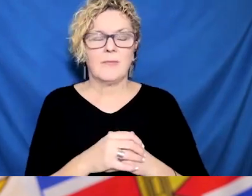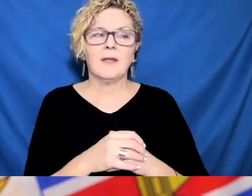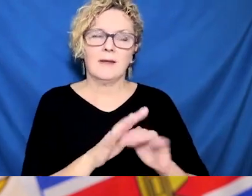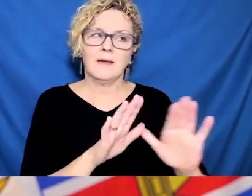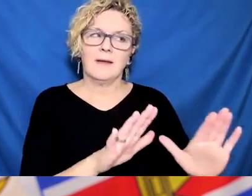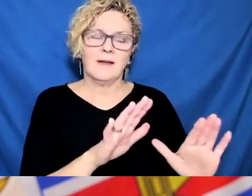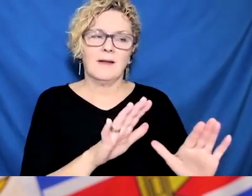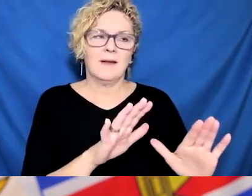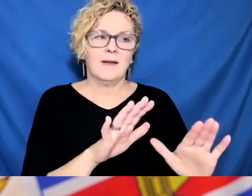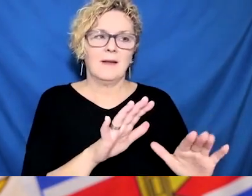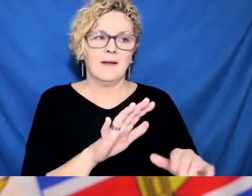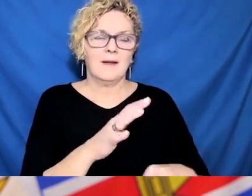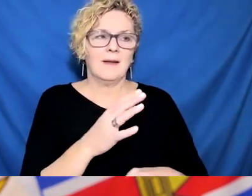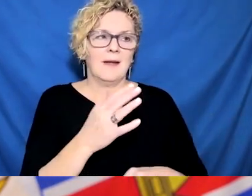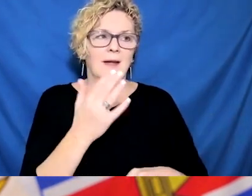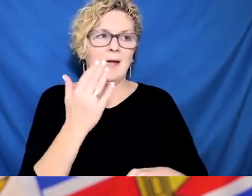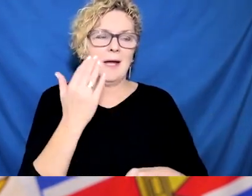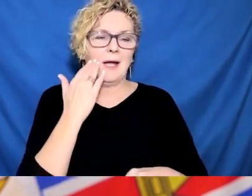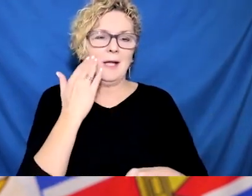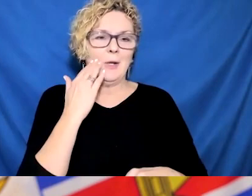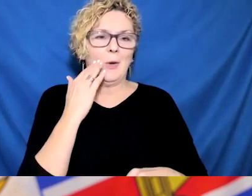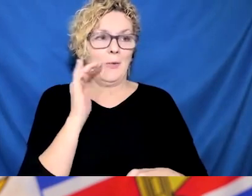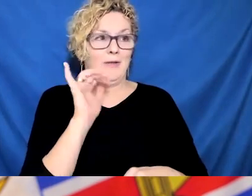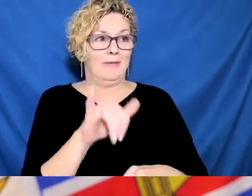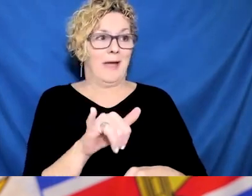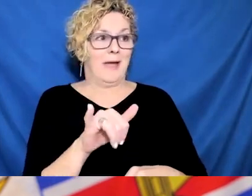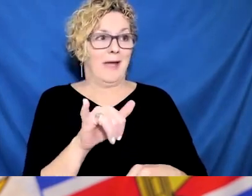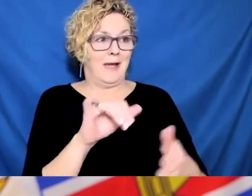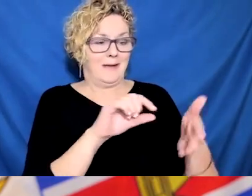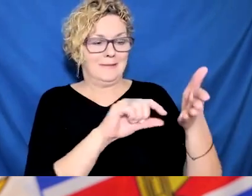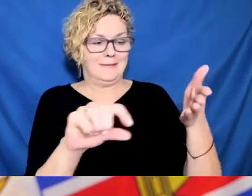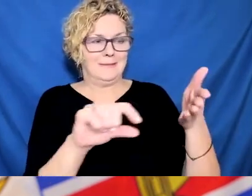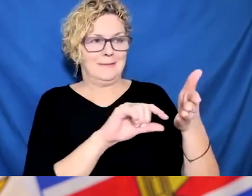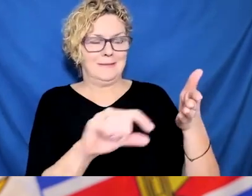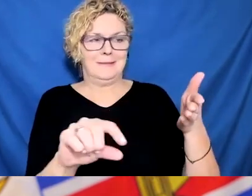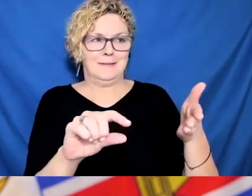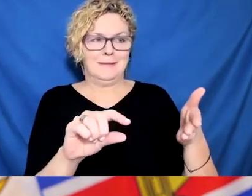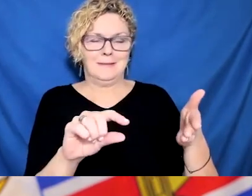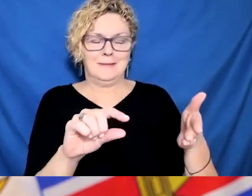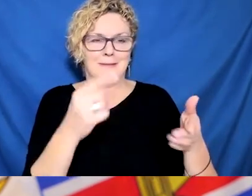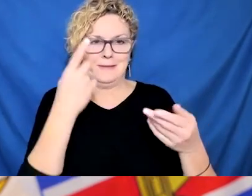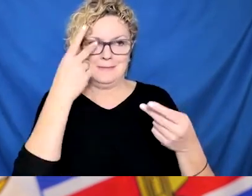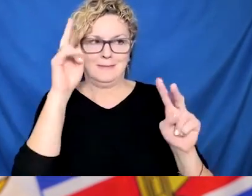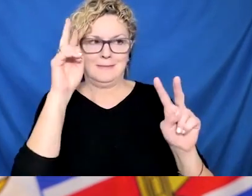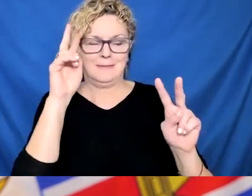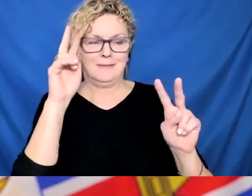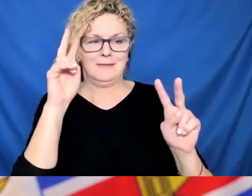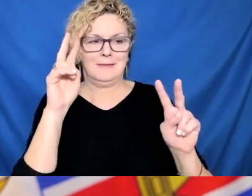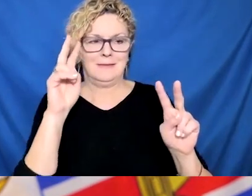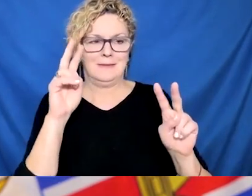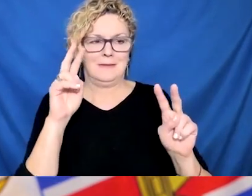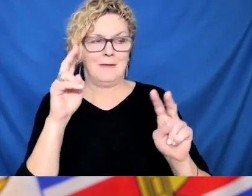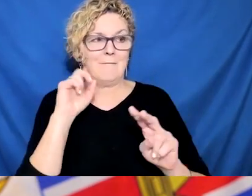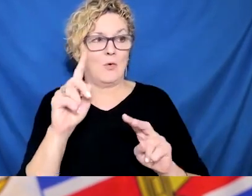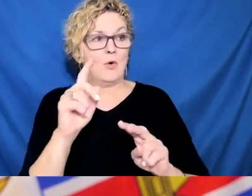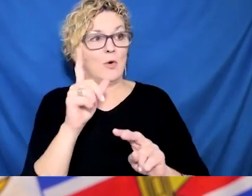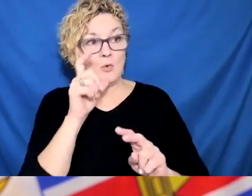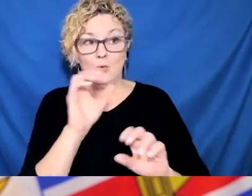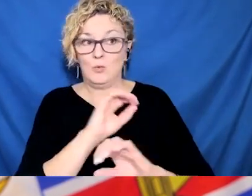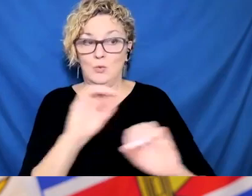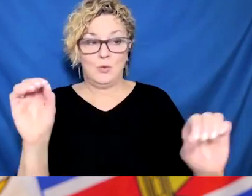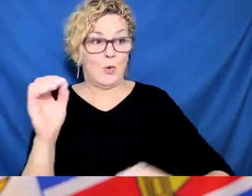point, and there is a narrative that I don't believe, I've tried not to contribute to, that we should just abandon all